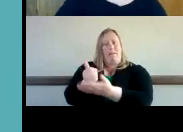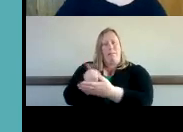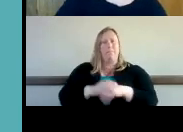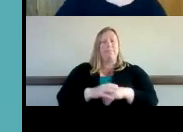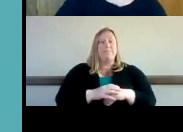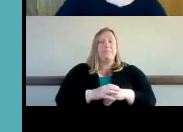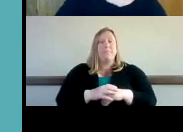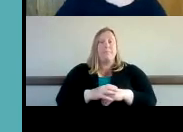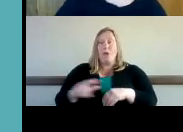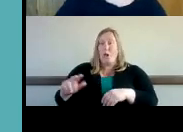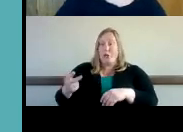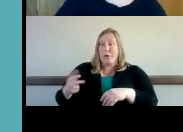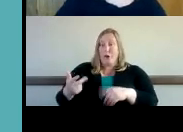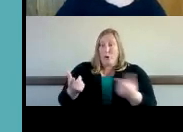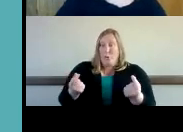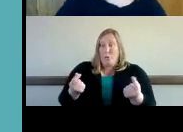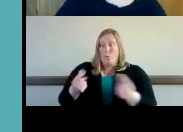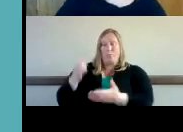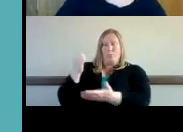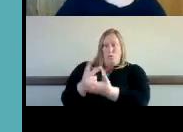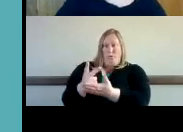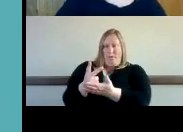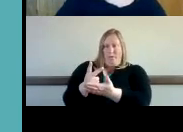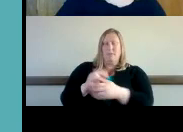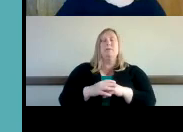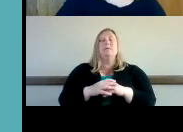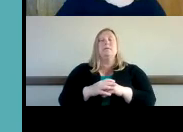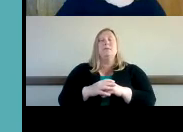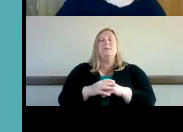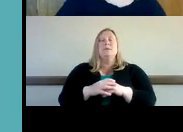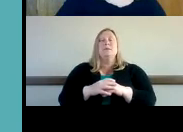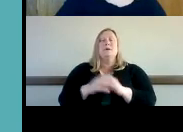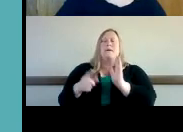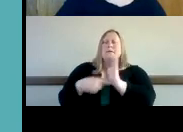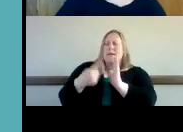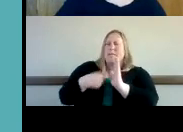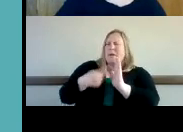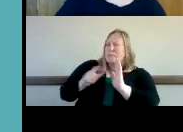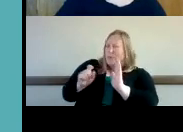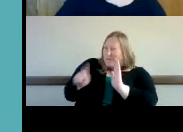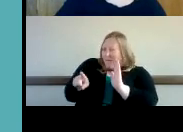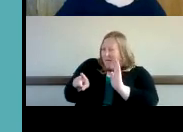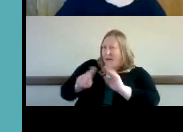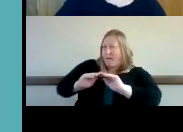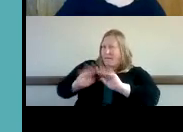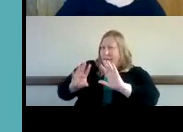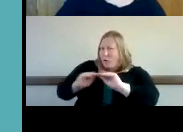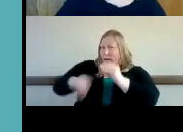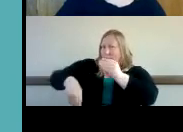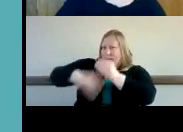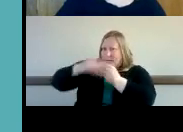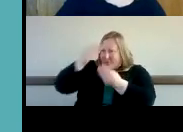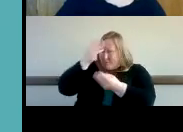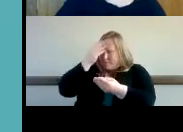the approval sometimes we may need to ask for additional information on either the financial